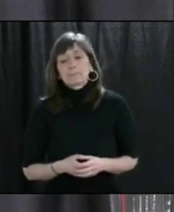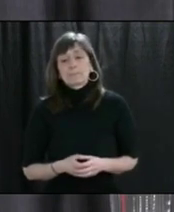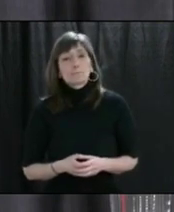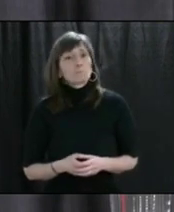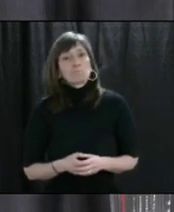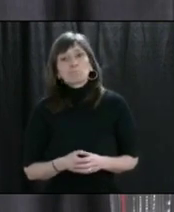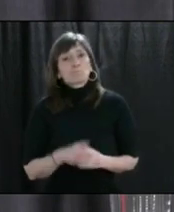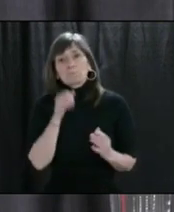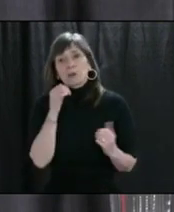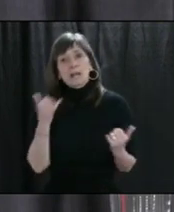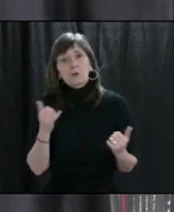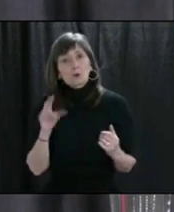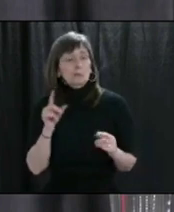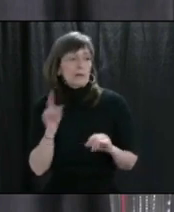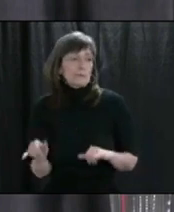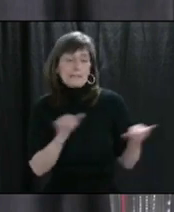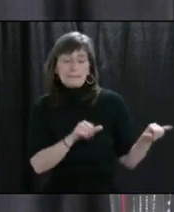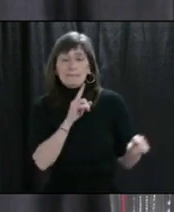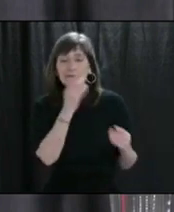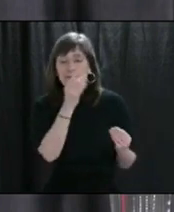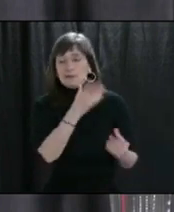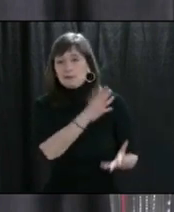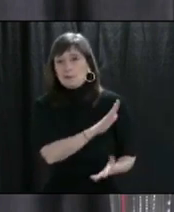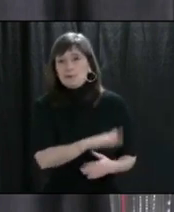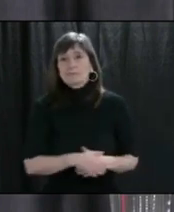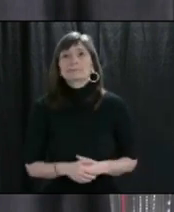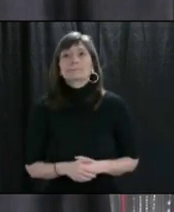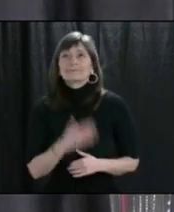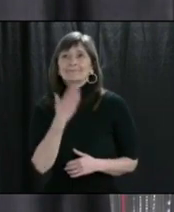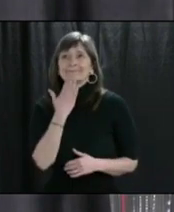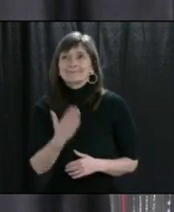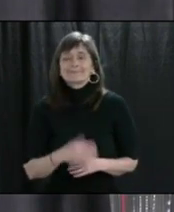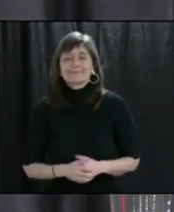No, not at this time. That's what I have as well. Thank you.